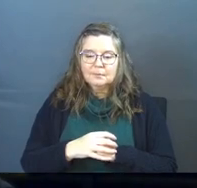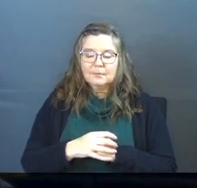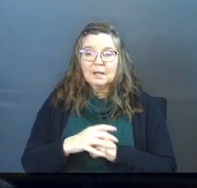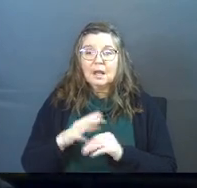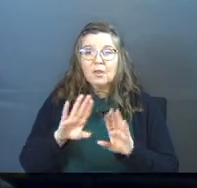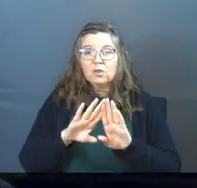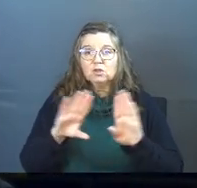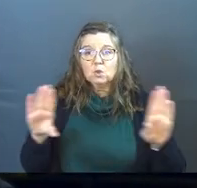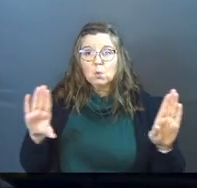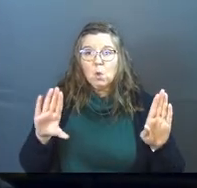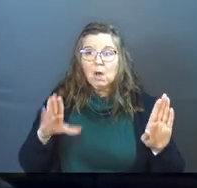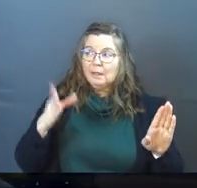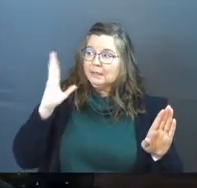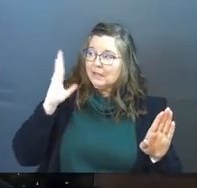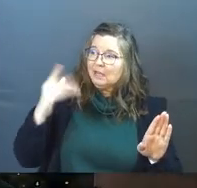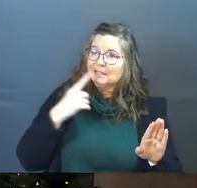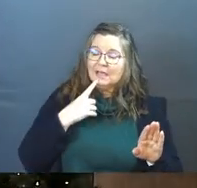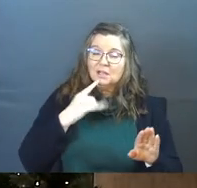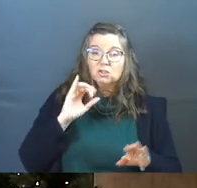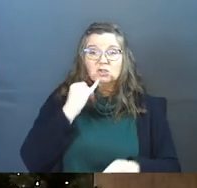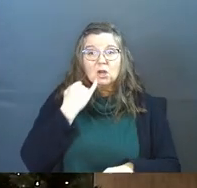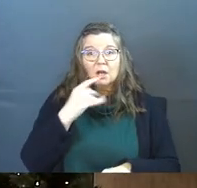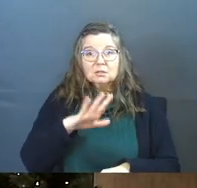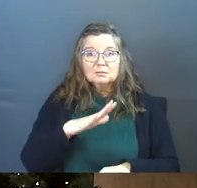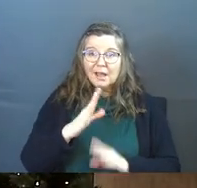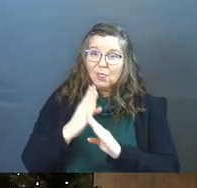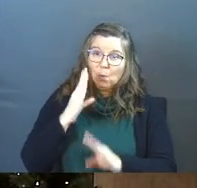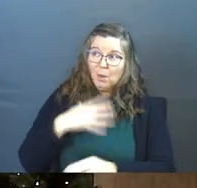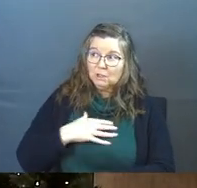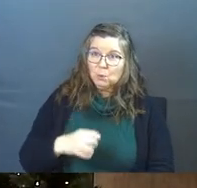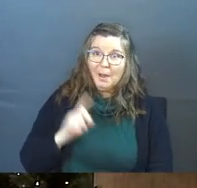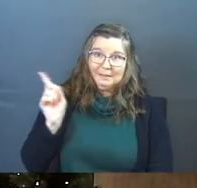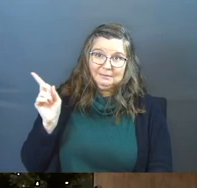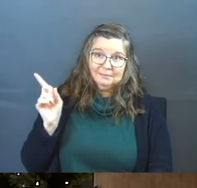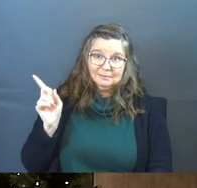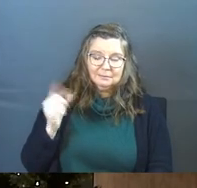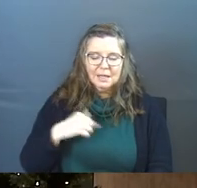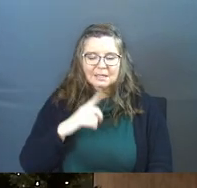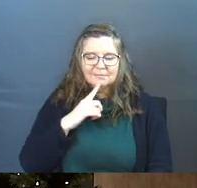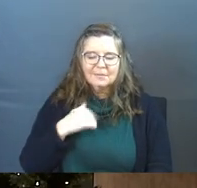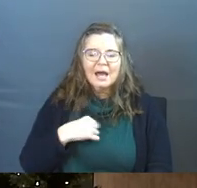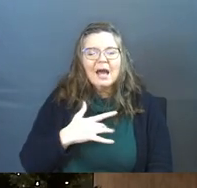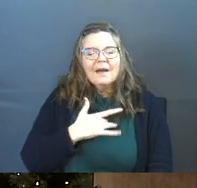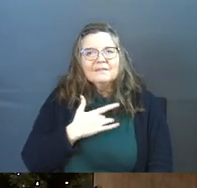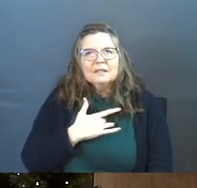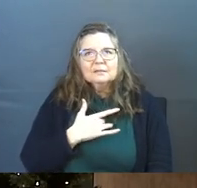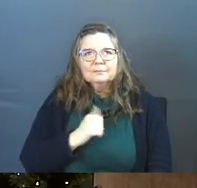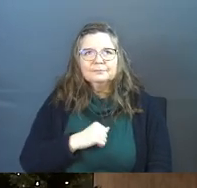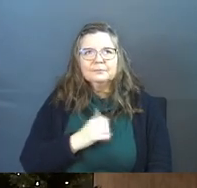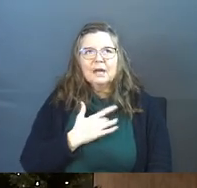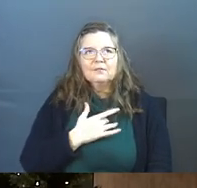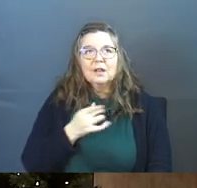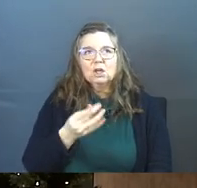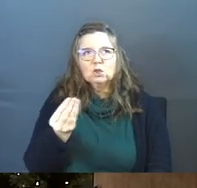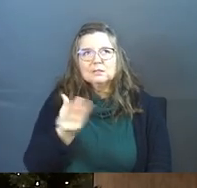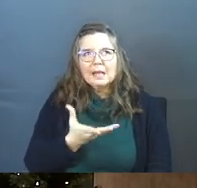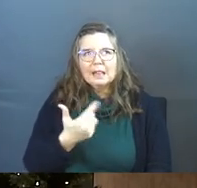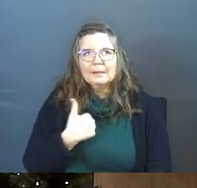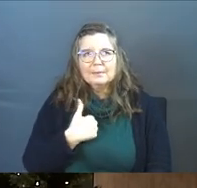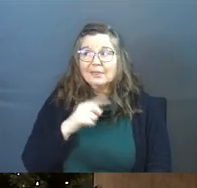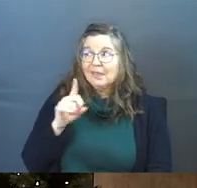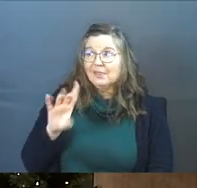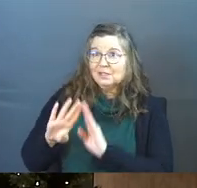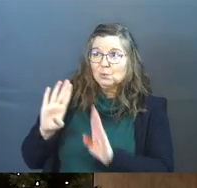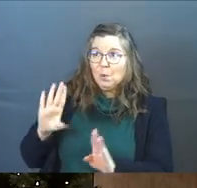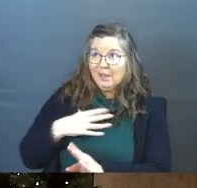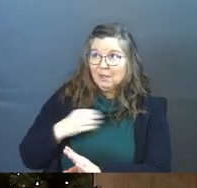And there's a wall next to us. he says, Josh. And the wall's white, by the way. And he's like, I feel like you're telling me